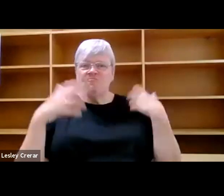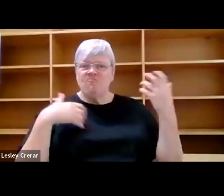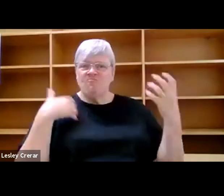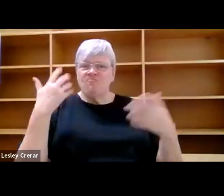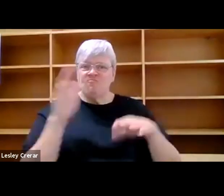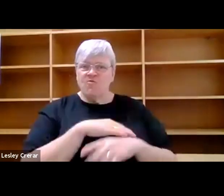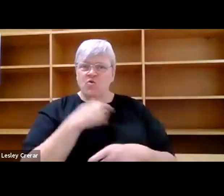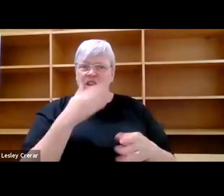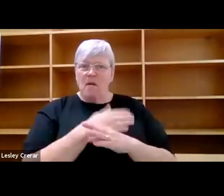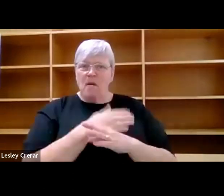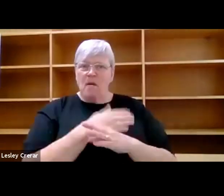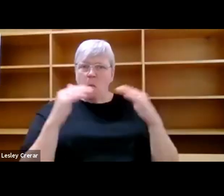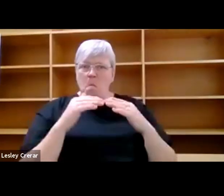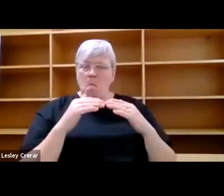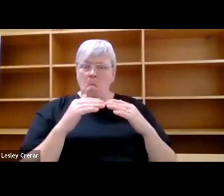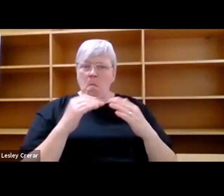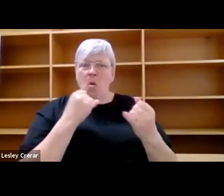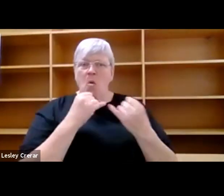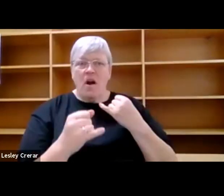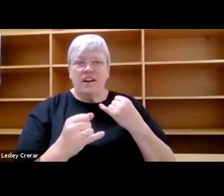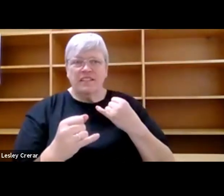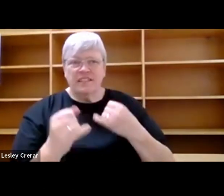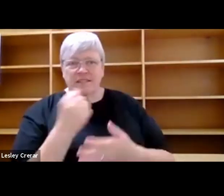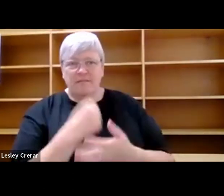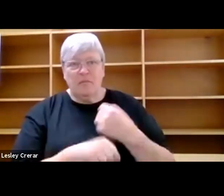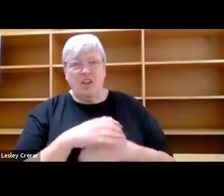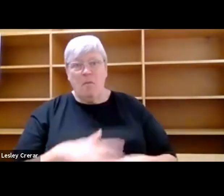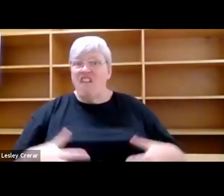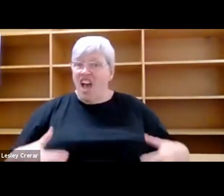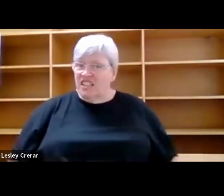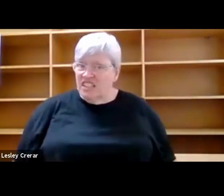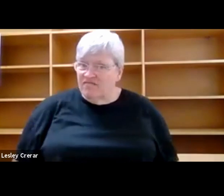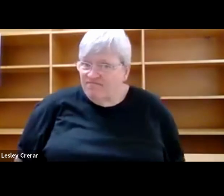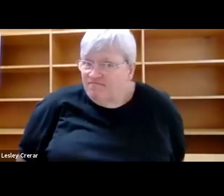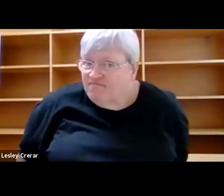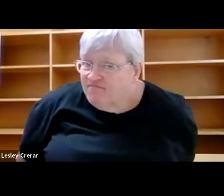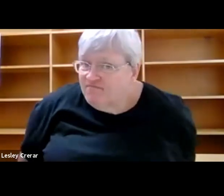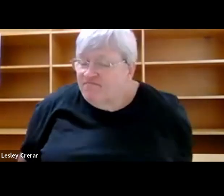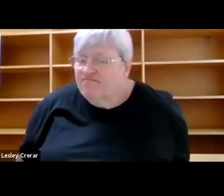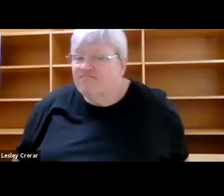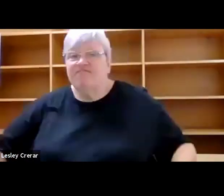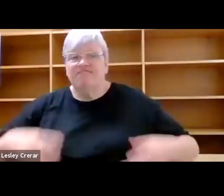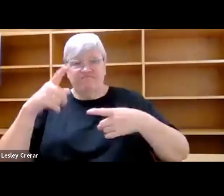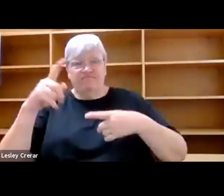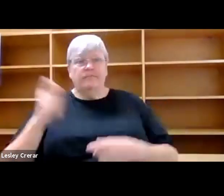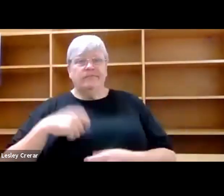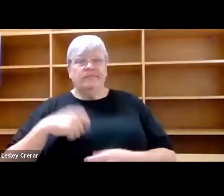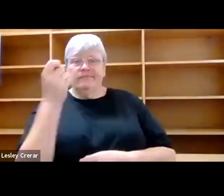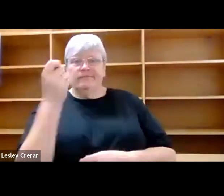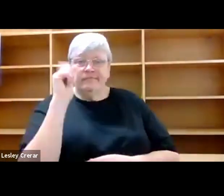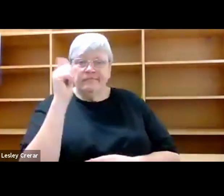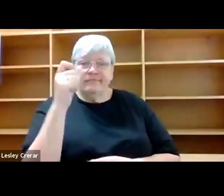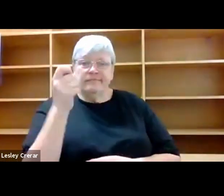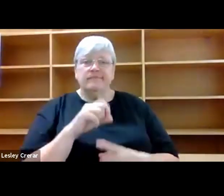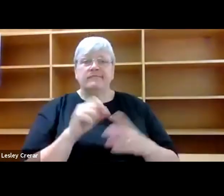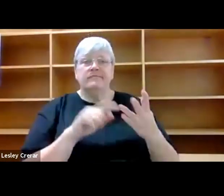to come home. Worse, she was getting a bit fat. Poor waved the meat cleaver. There were angry words and my